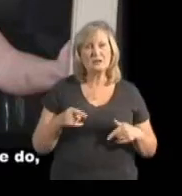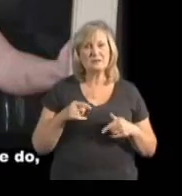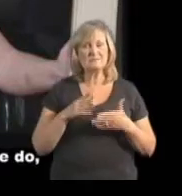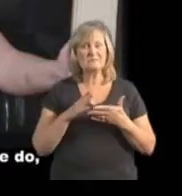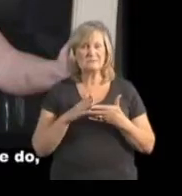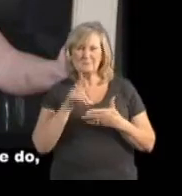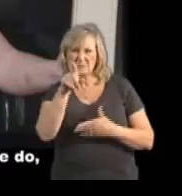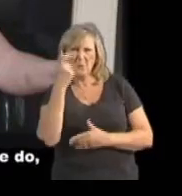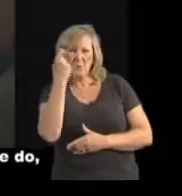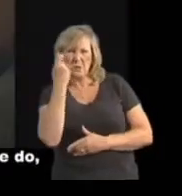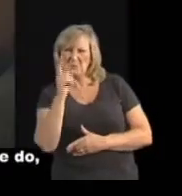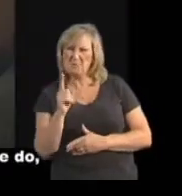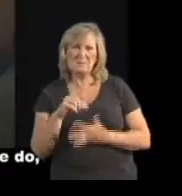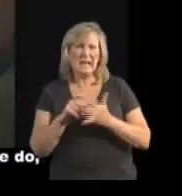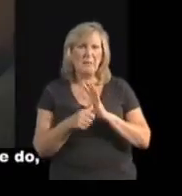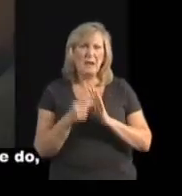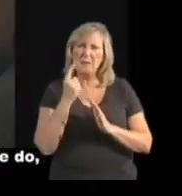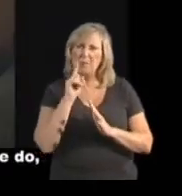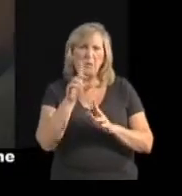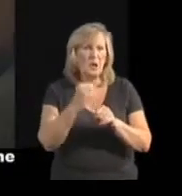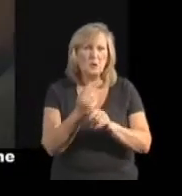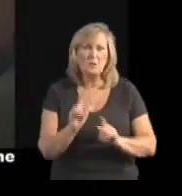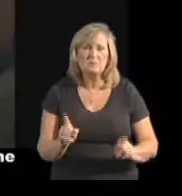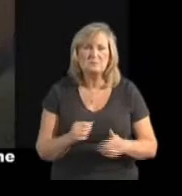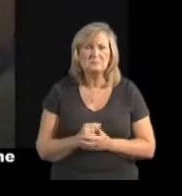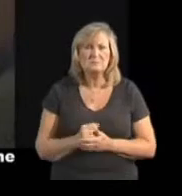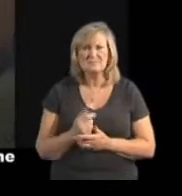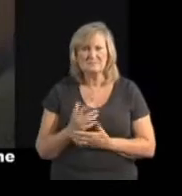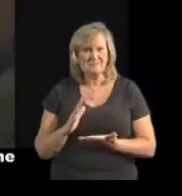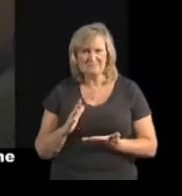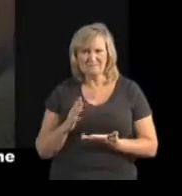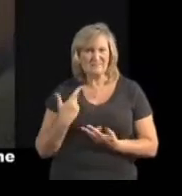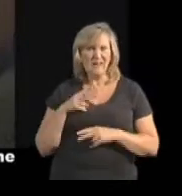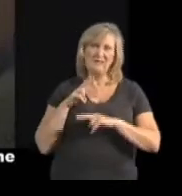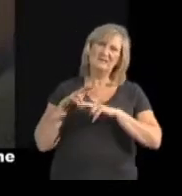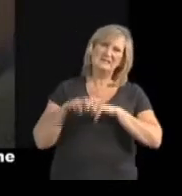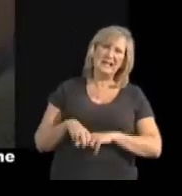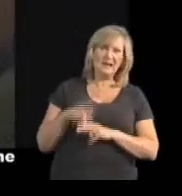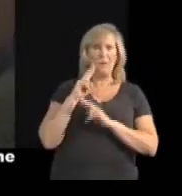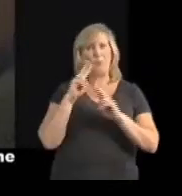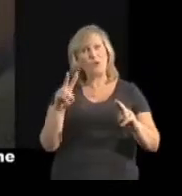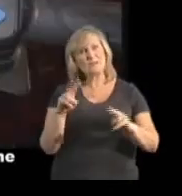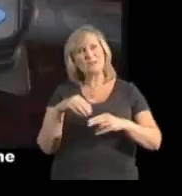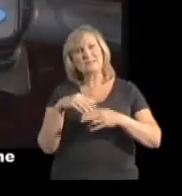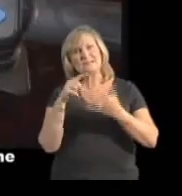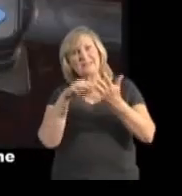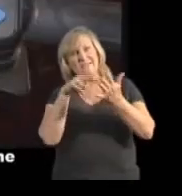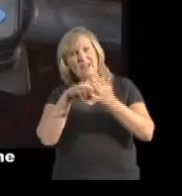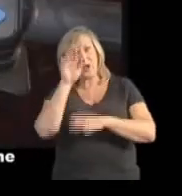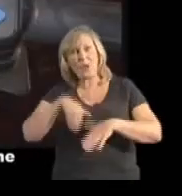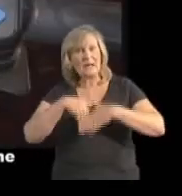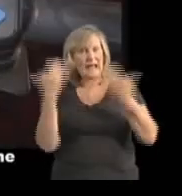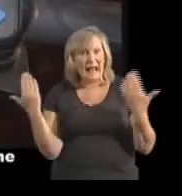what disabled people do. We don't sit all day watching daytime tv and